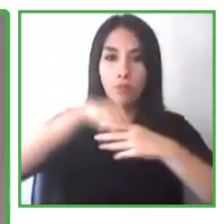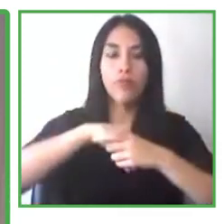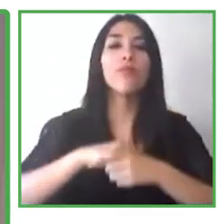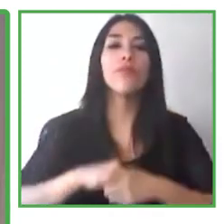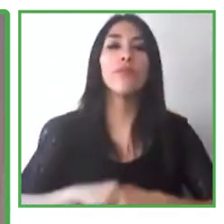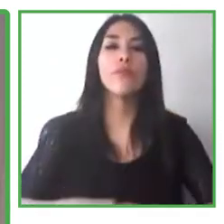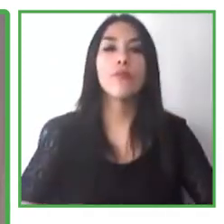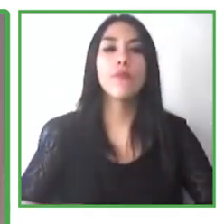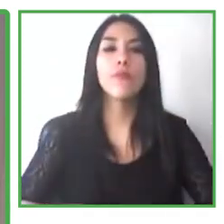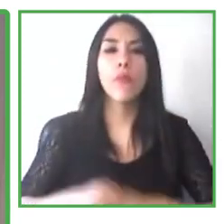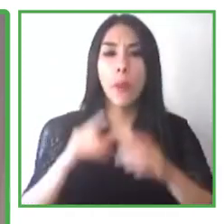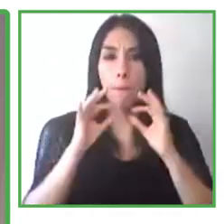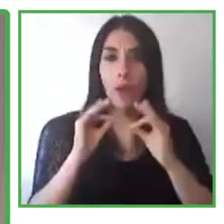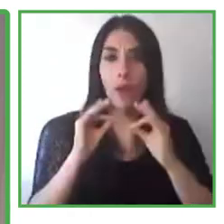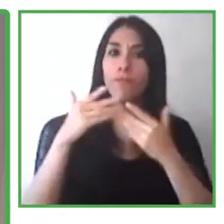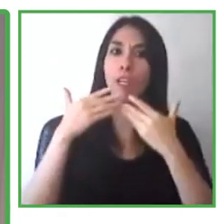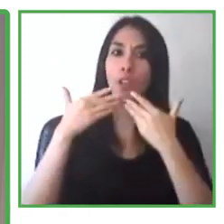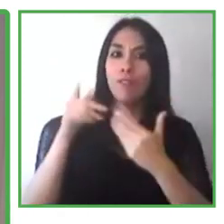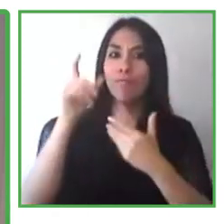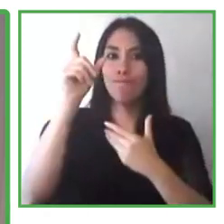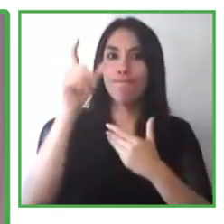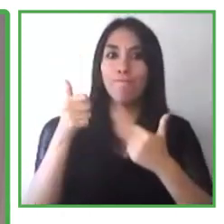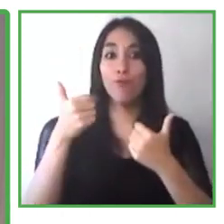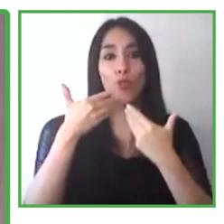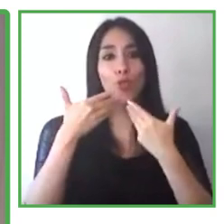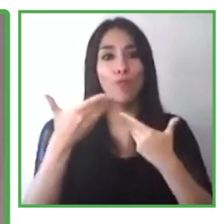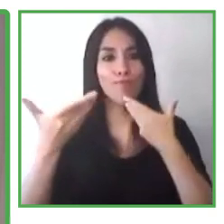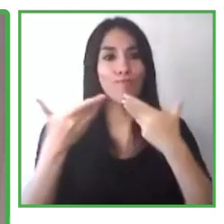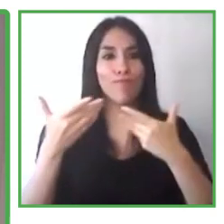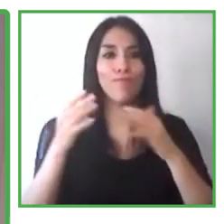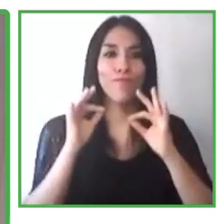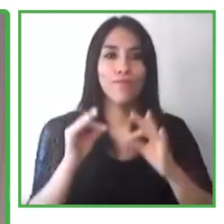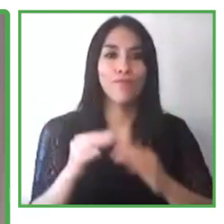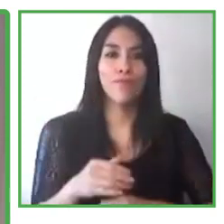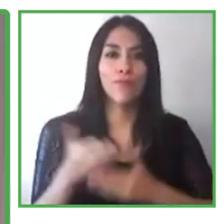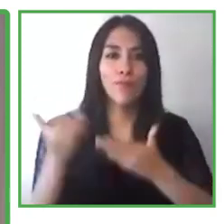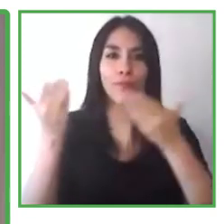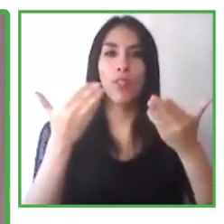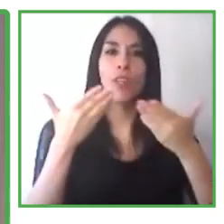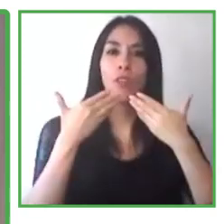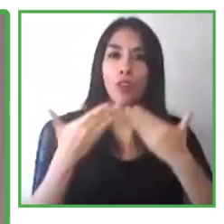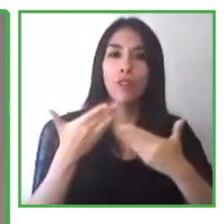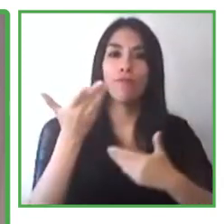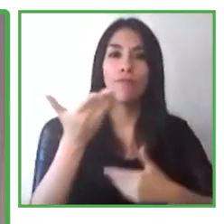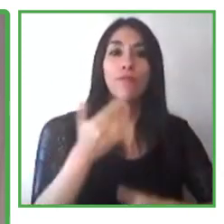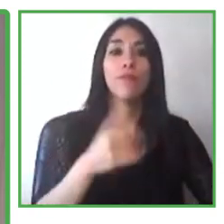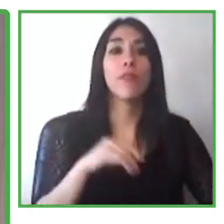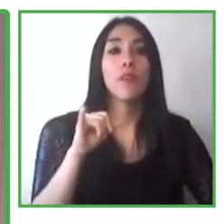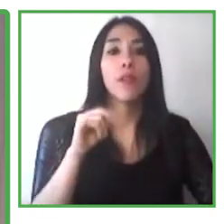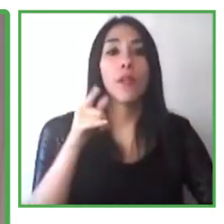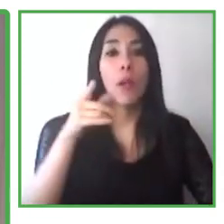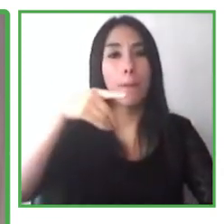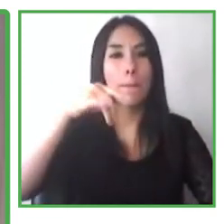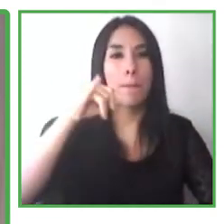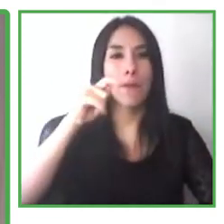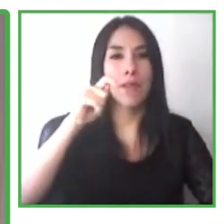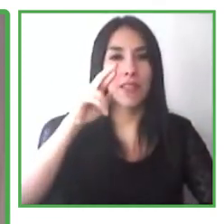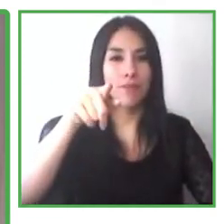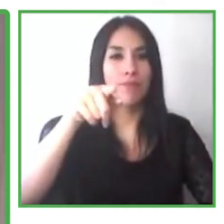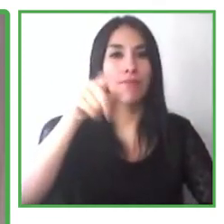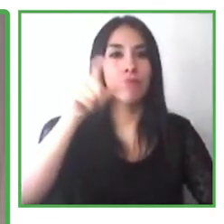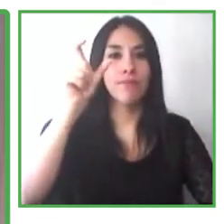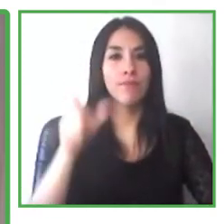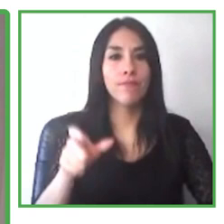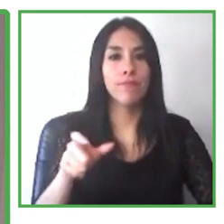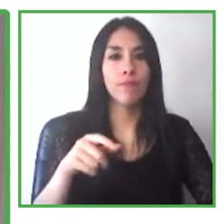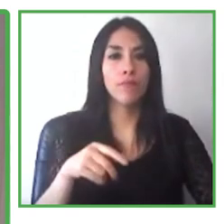Maita supports the POETA project that she and Purina will talk about. But it's a very exciting opportunity. So with that, let me turn it over to you